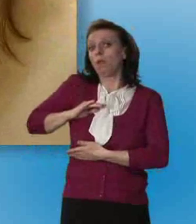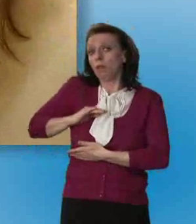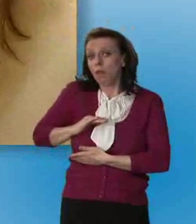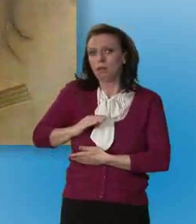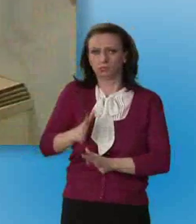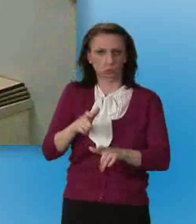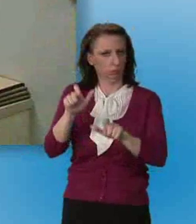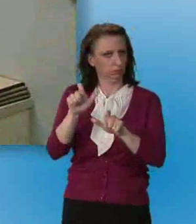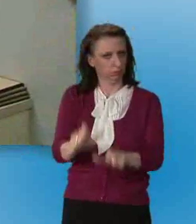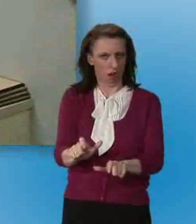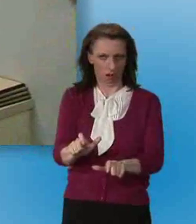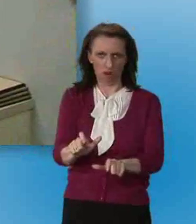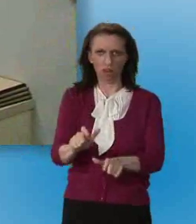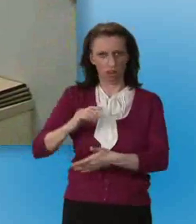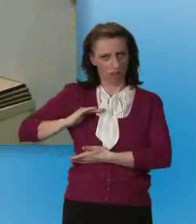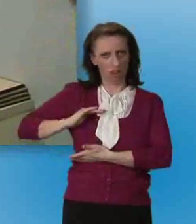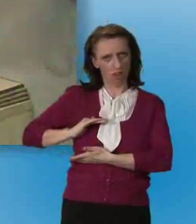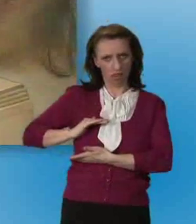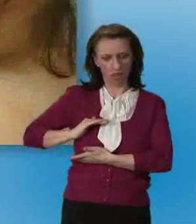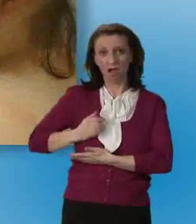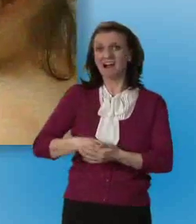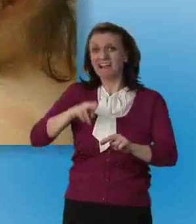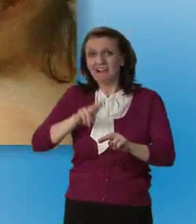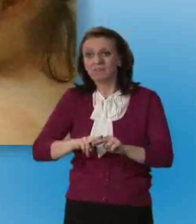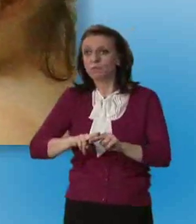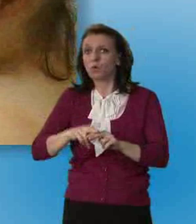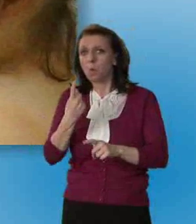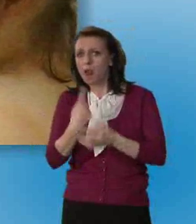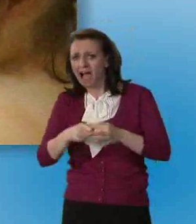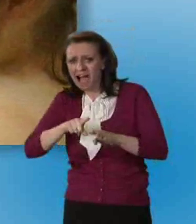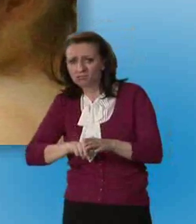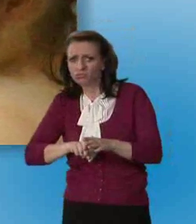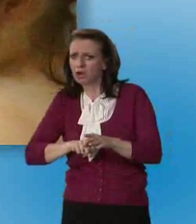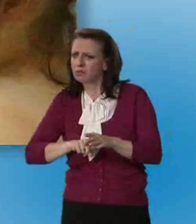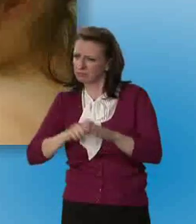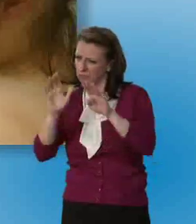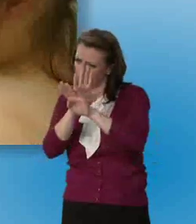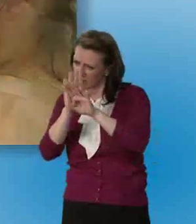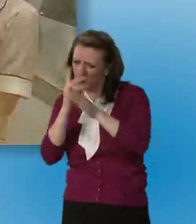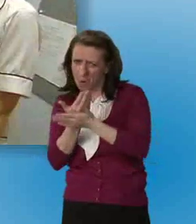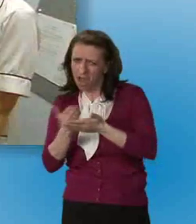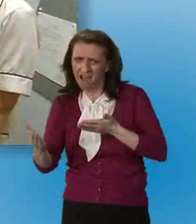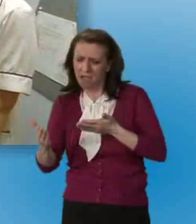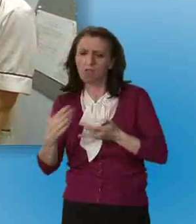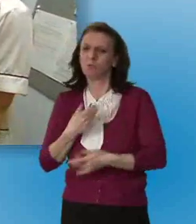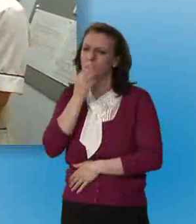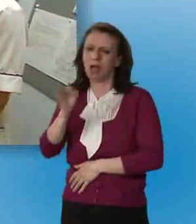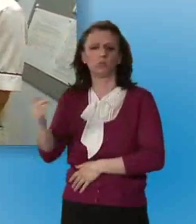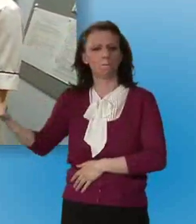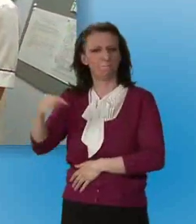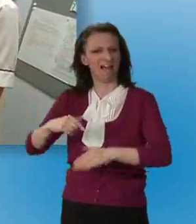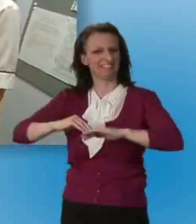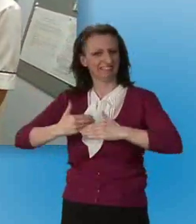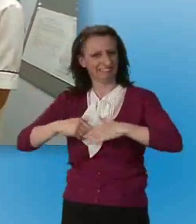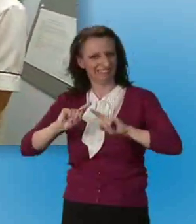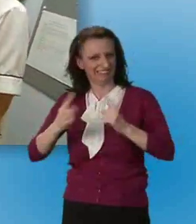is happening. If one of your x-rays hasn't come out properly you will be asked to come back on another day to have it taken